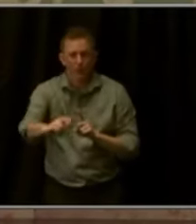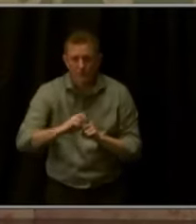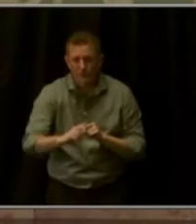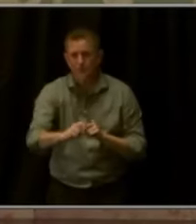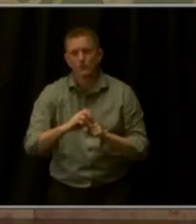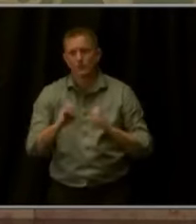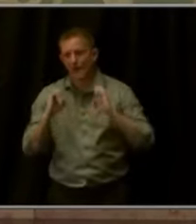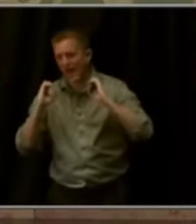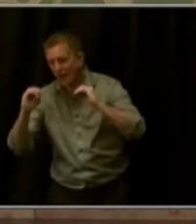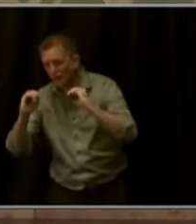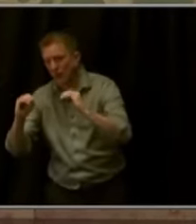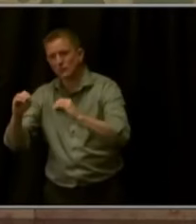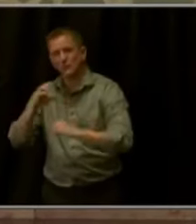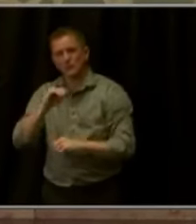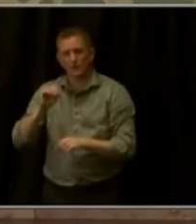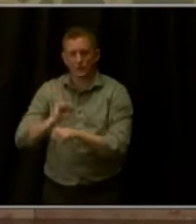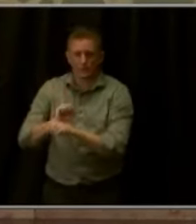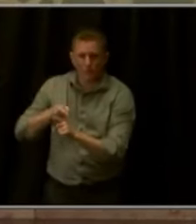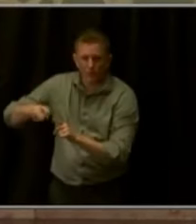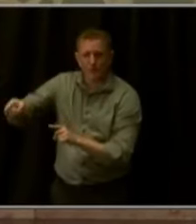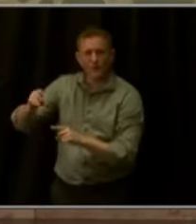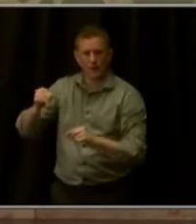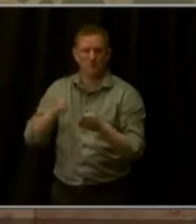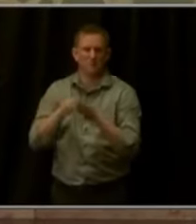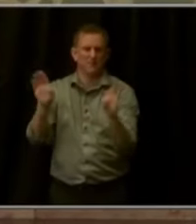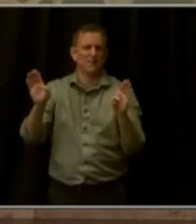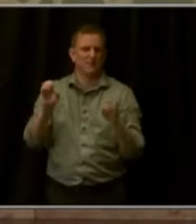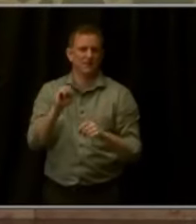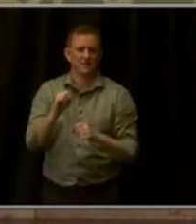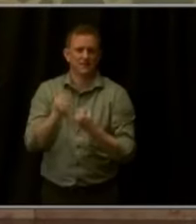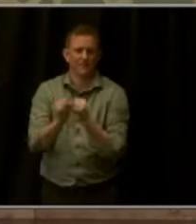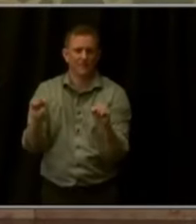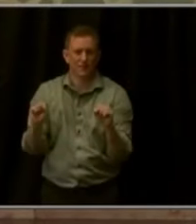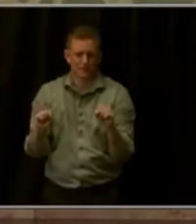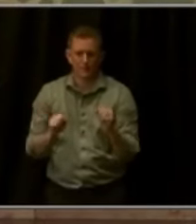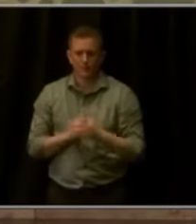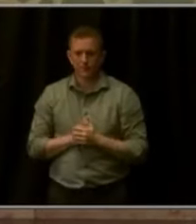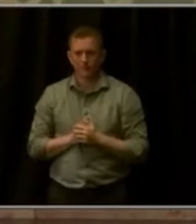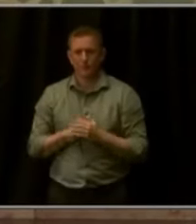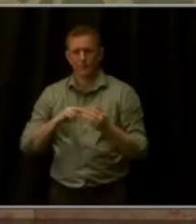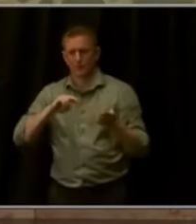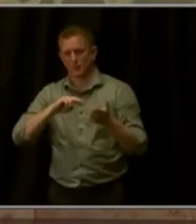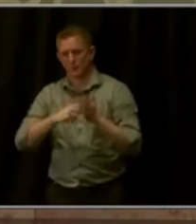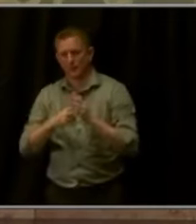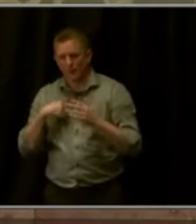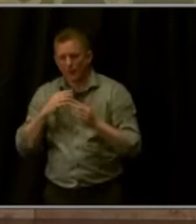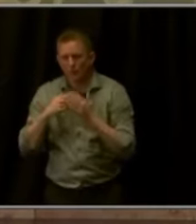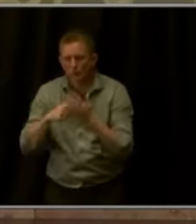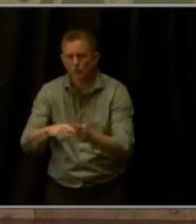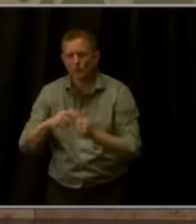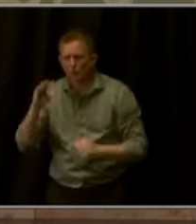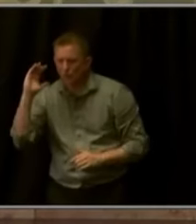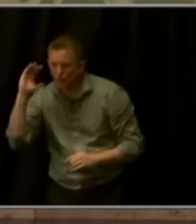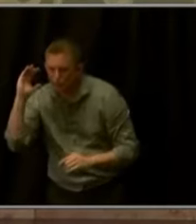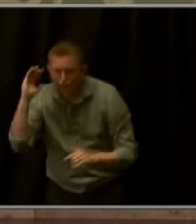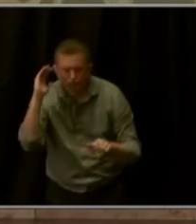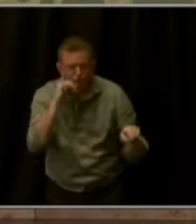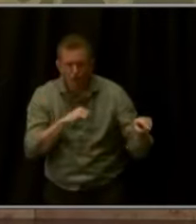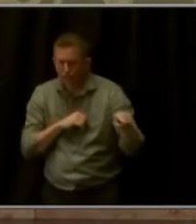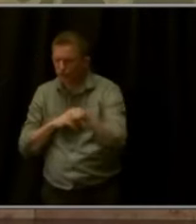public safety, and more. It means continuing to listen to one another and having the tough conversations